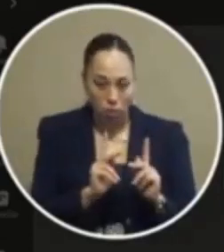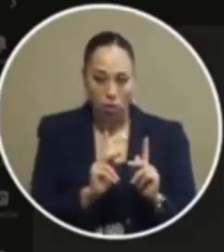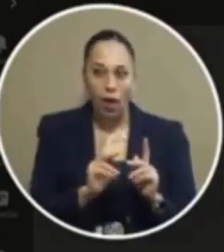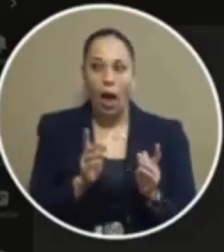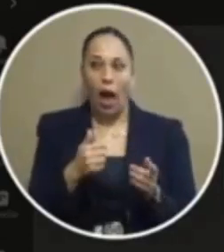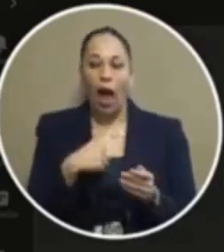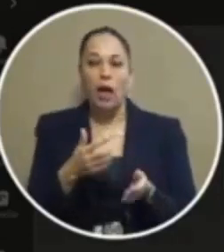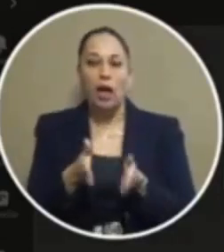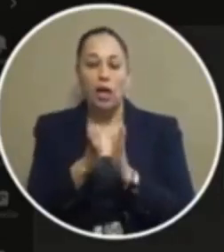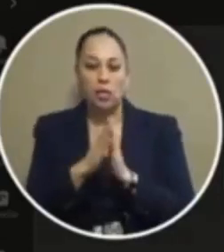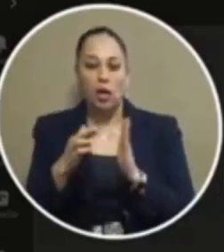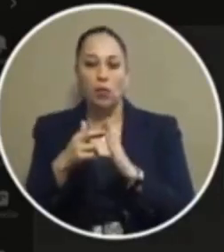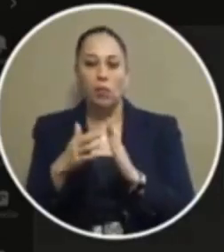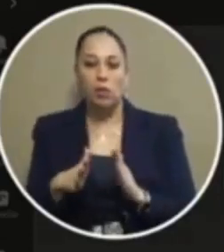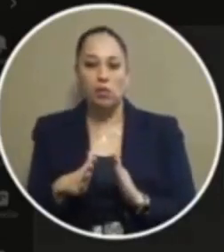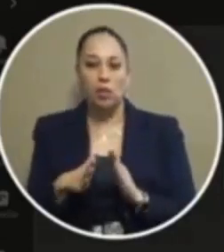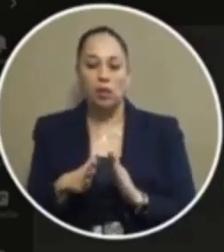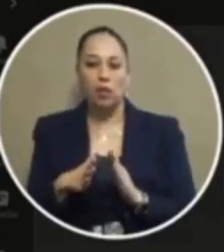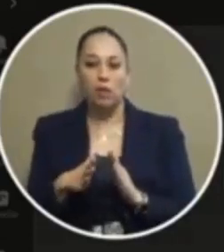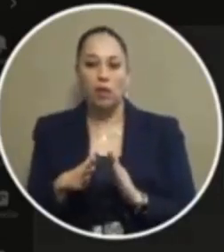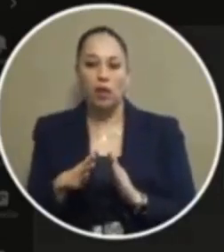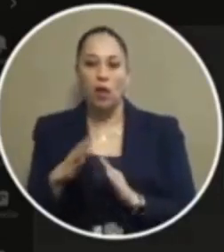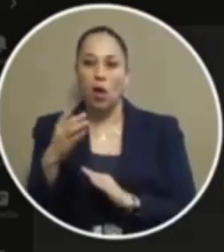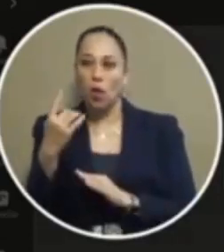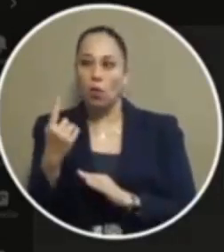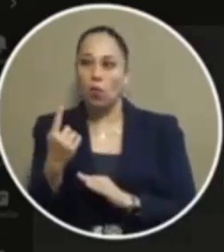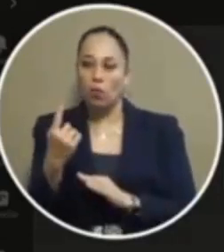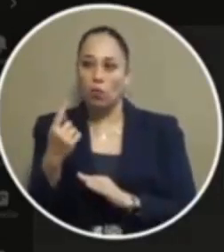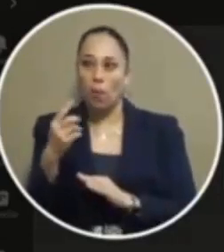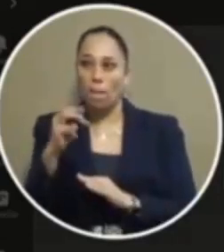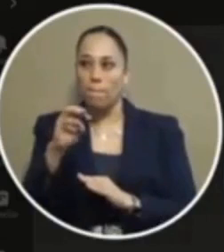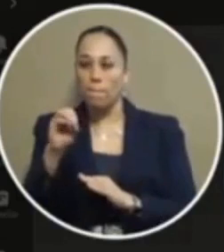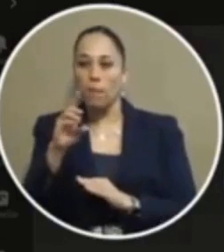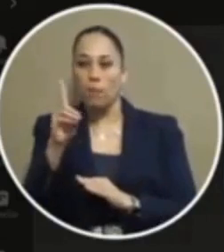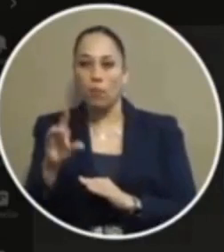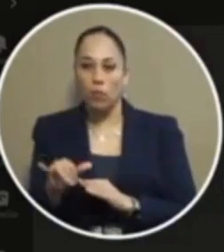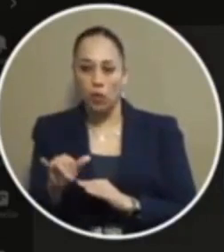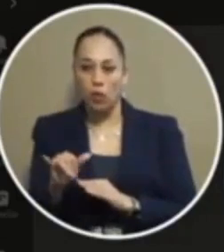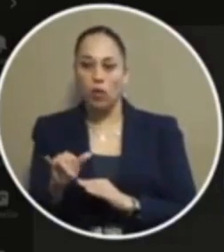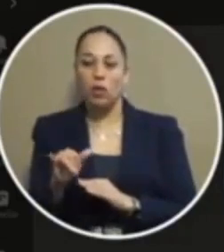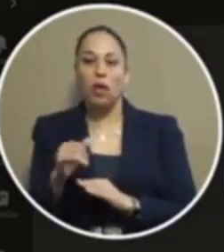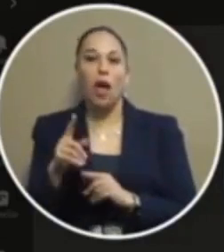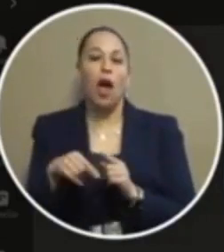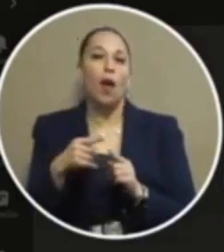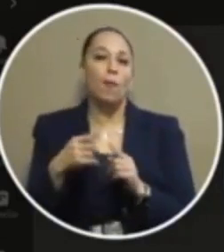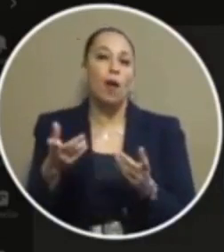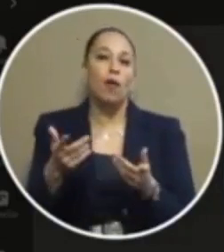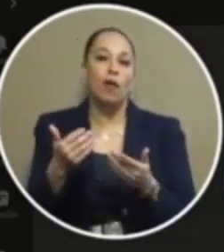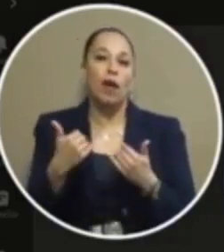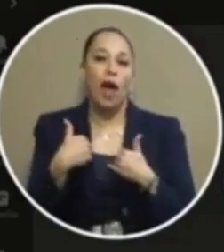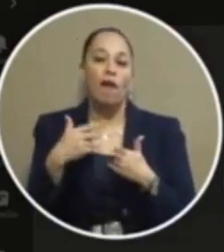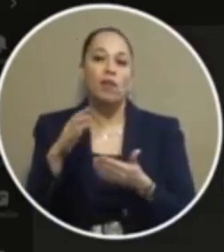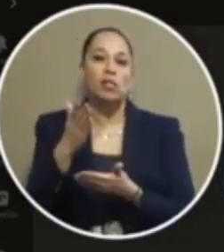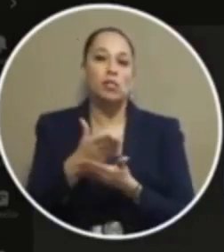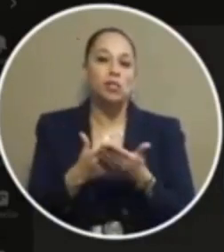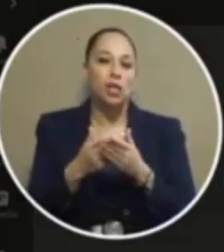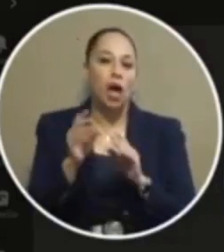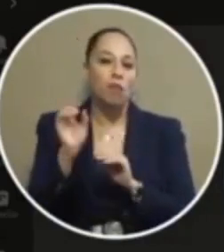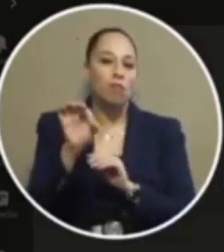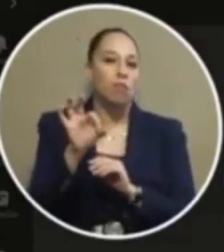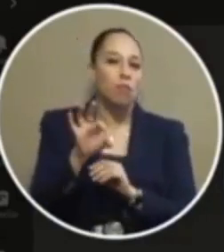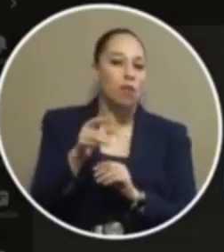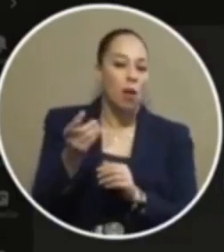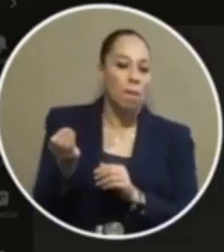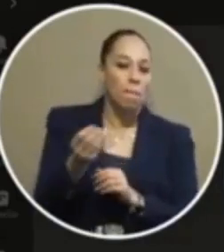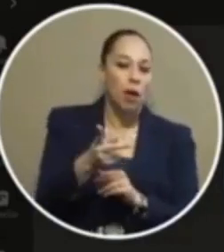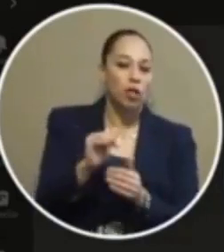asked uh representative or speaker pro tem moody um there had been a conversation about getting some input um back